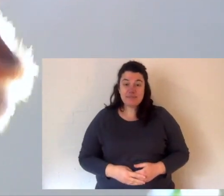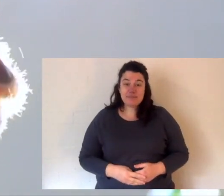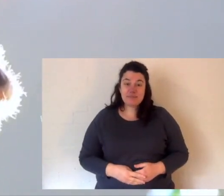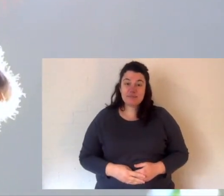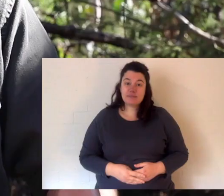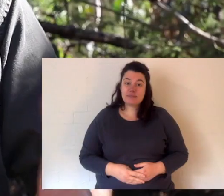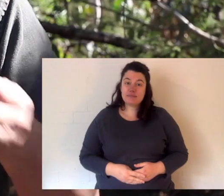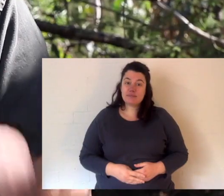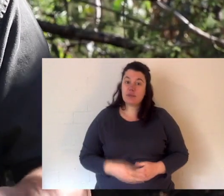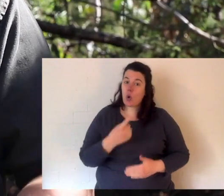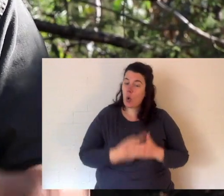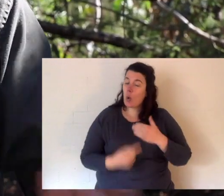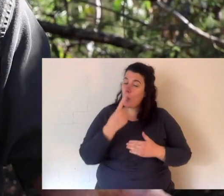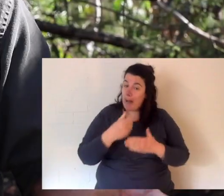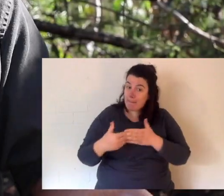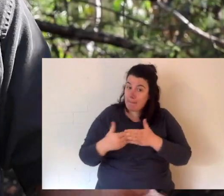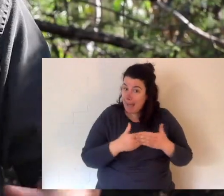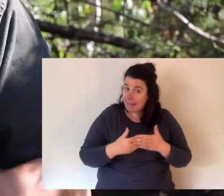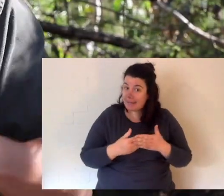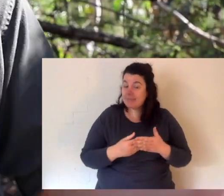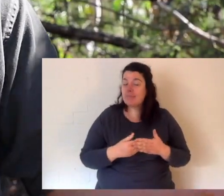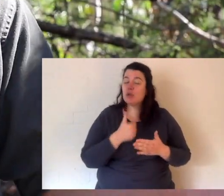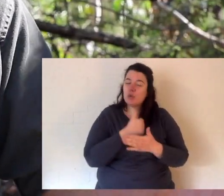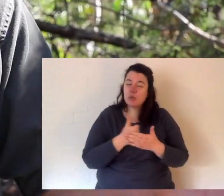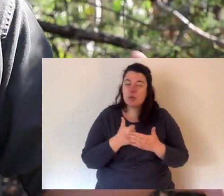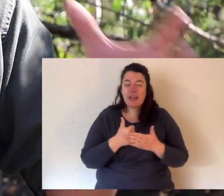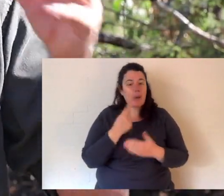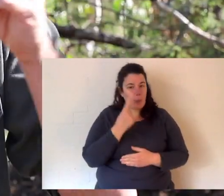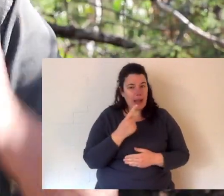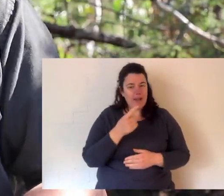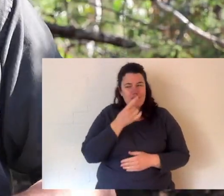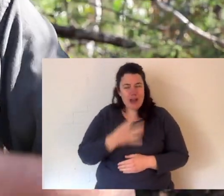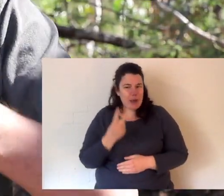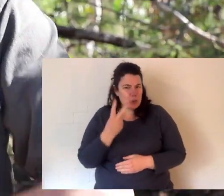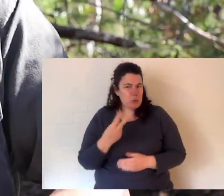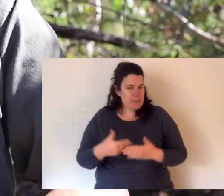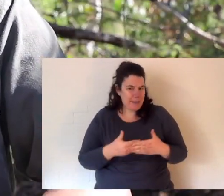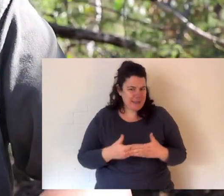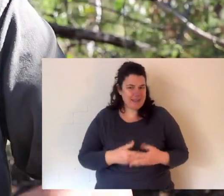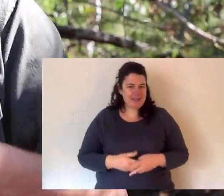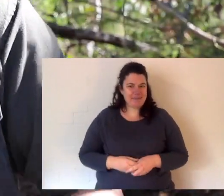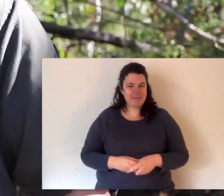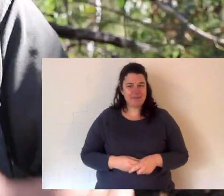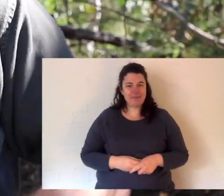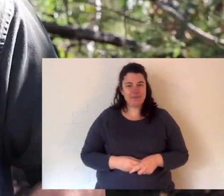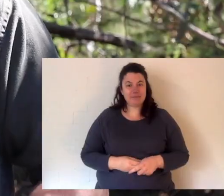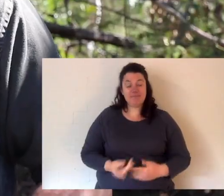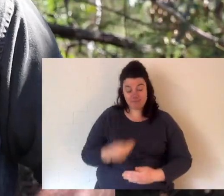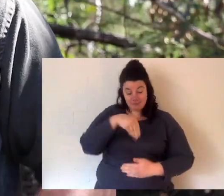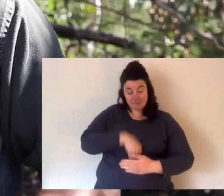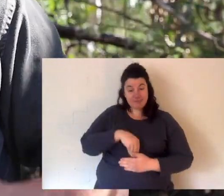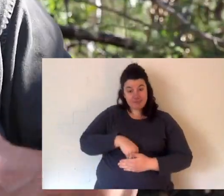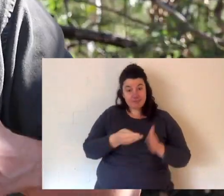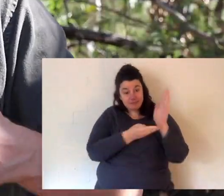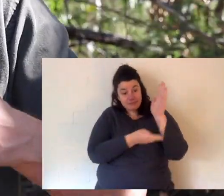one joey at a time. Twins are possible but very rare. Now like all marsupials they carry their joey in a